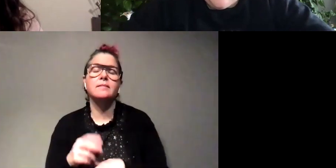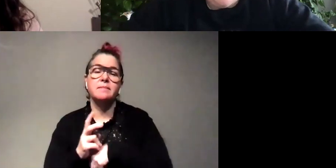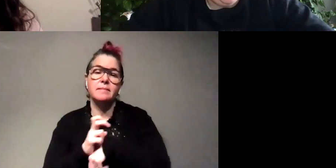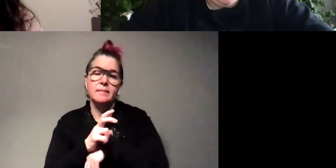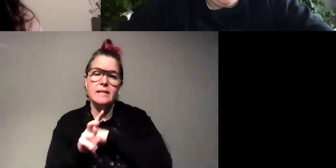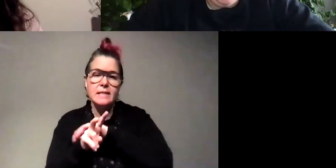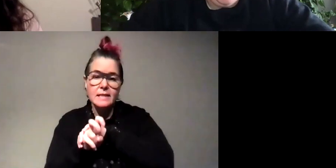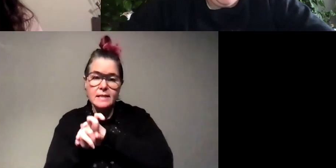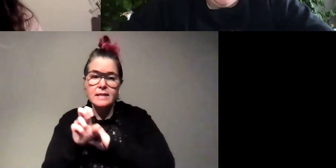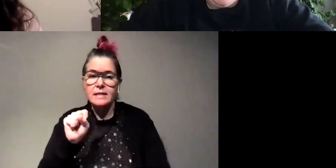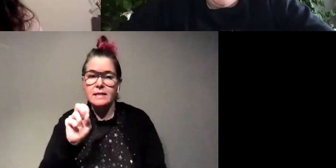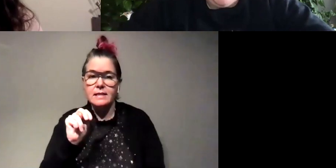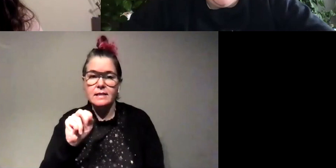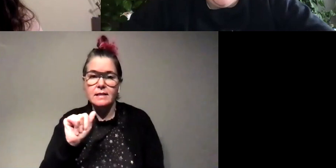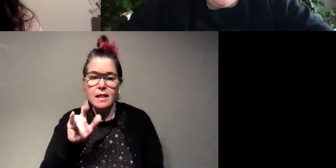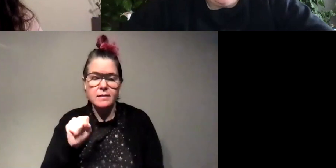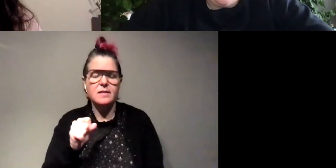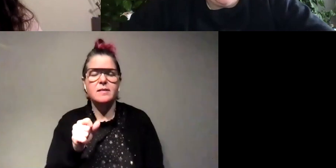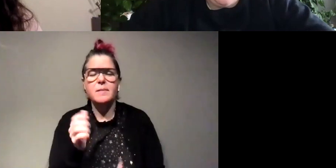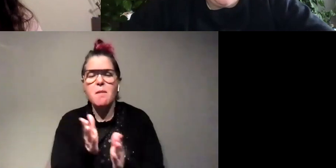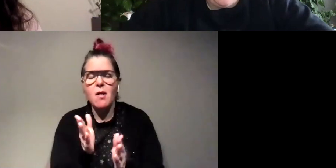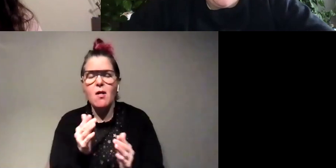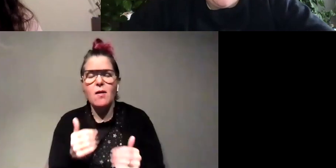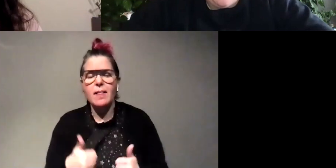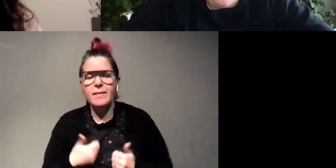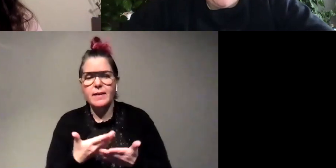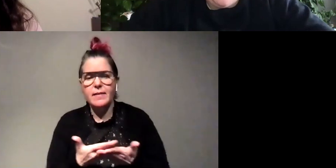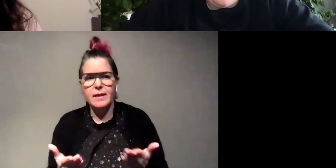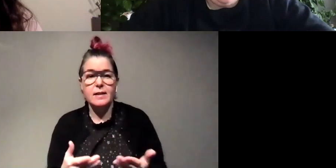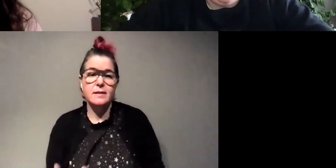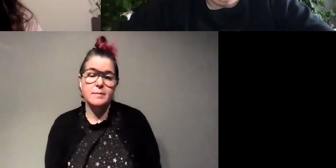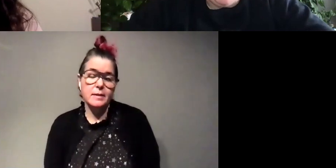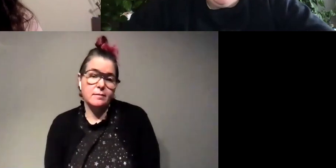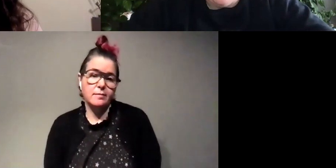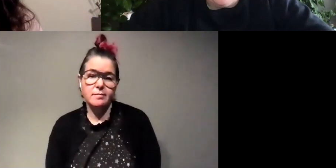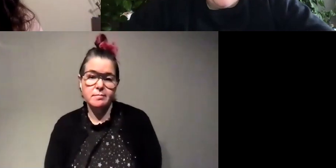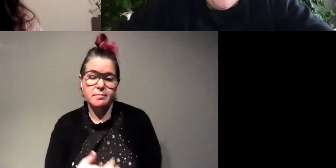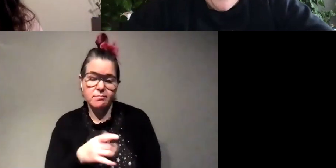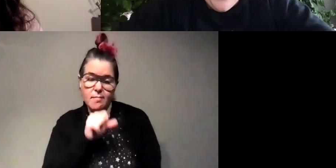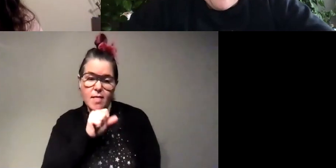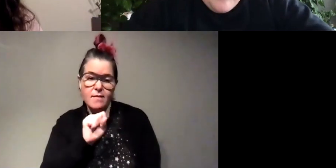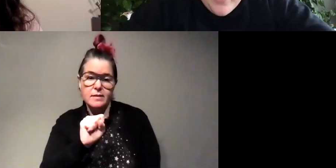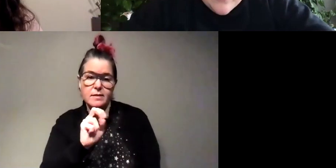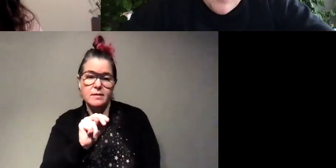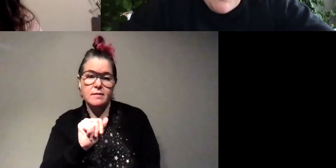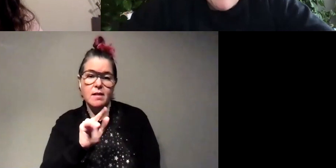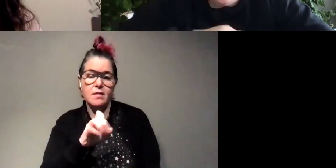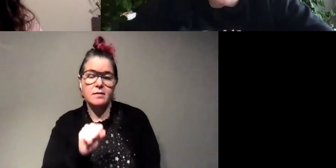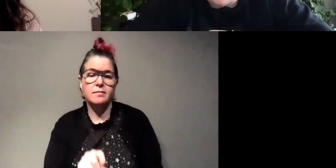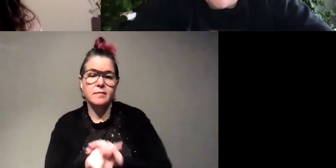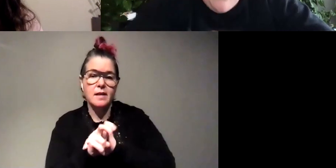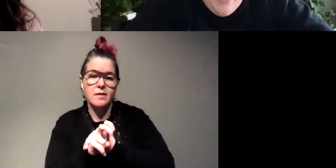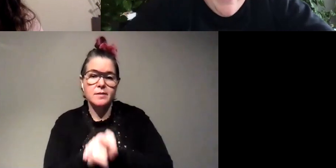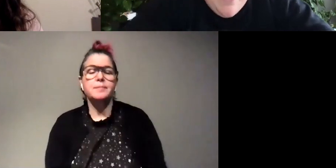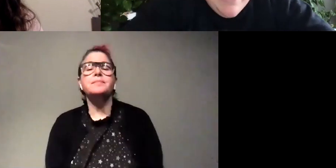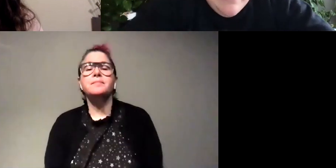just like small organisms but yeah they're really good for snails cool um so marcos